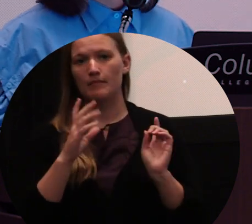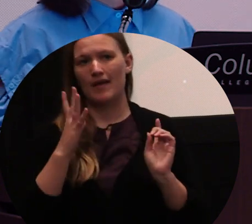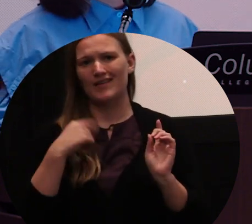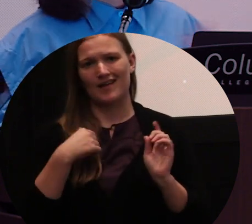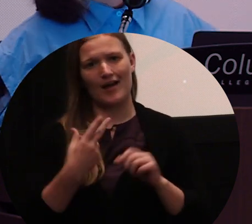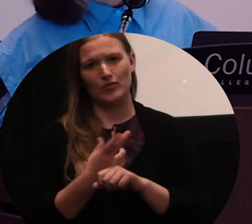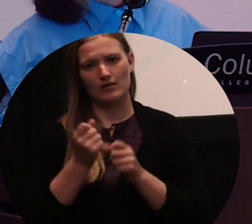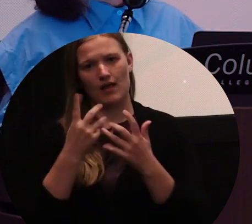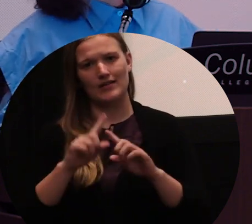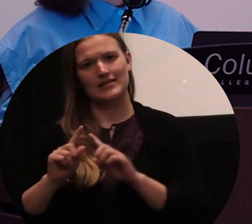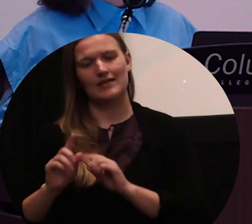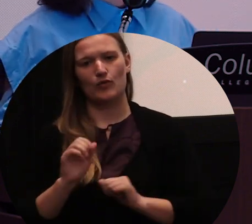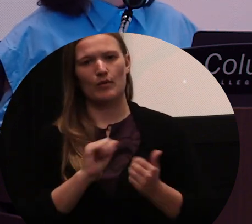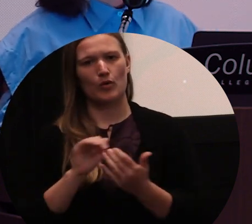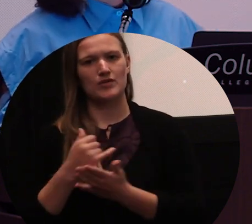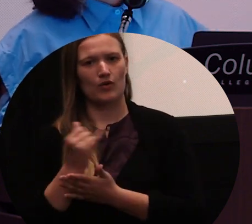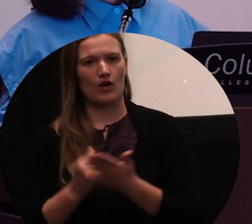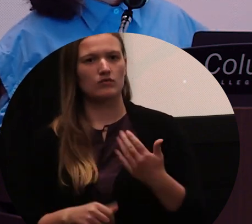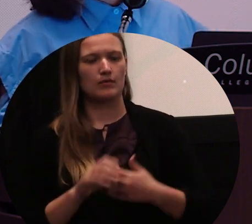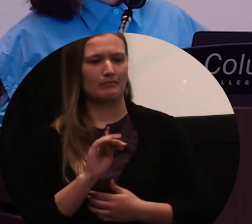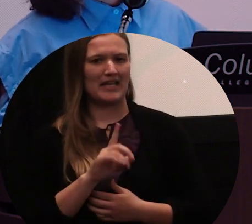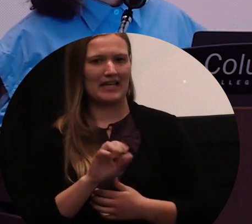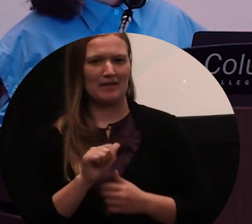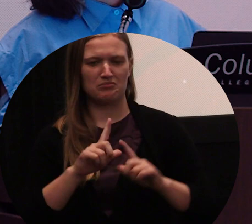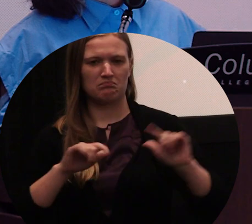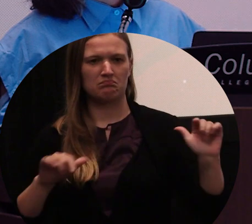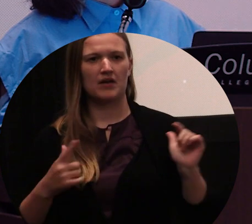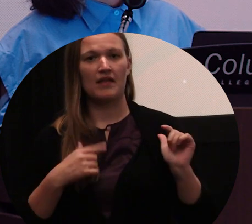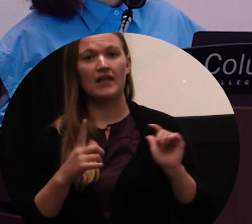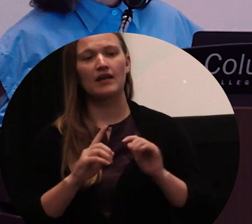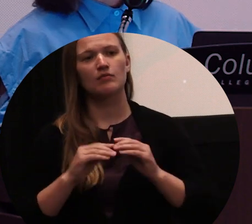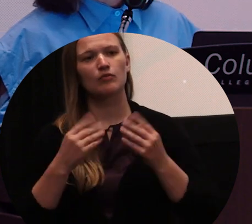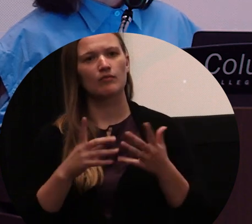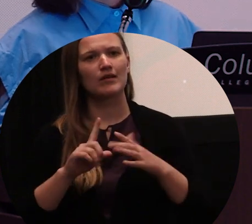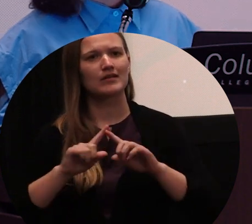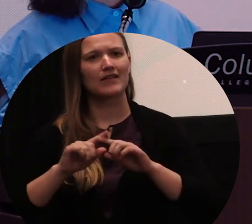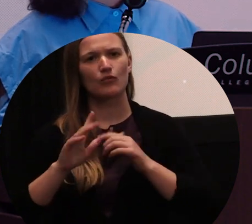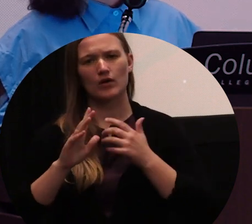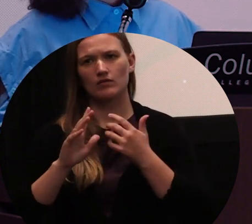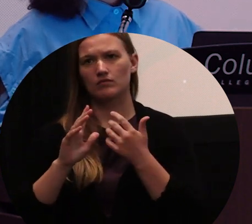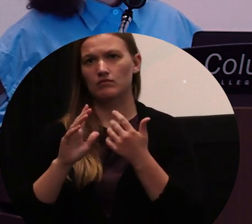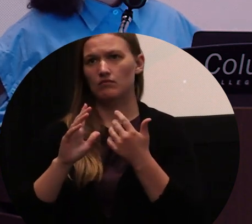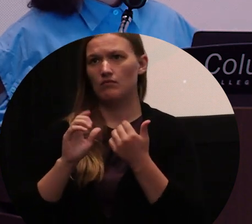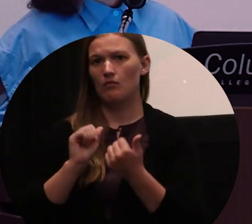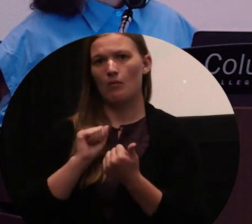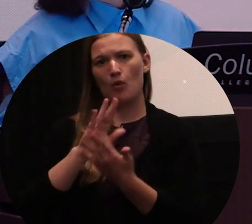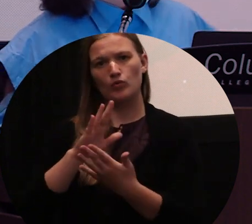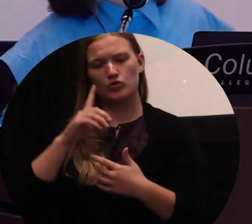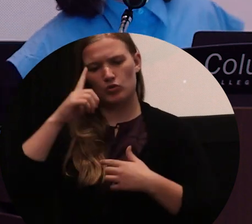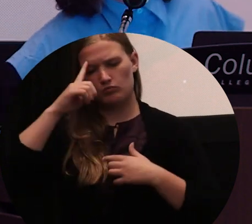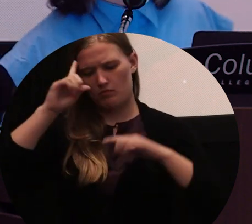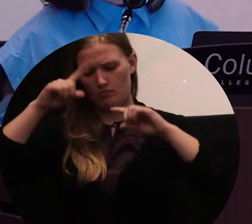work in many mediums and different mediums offer different ways of processing thought. And one of the things that